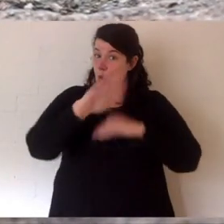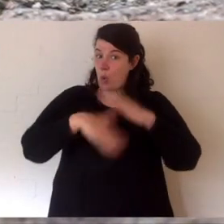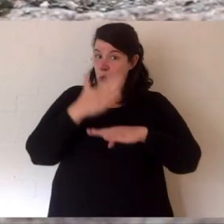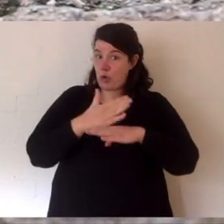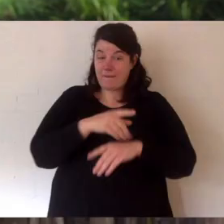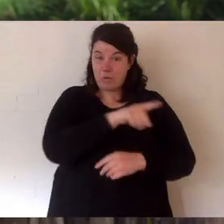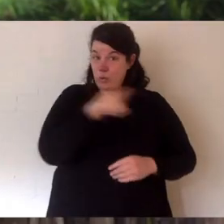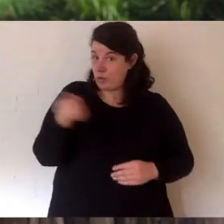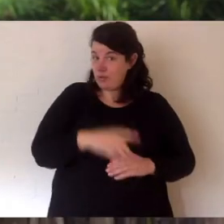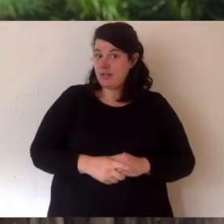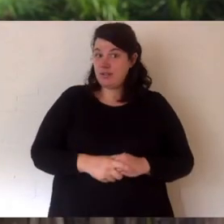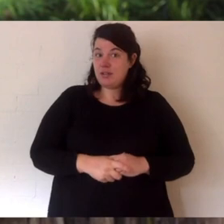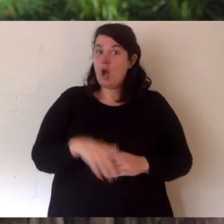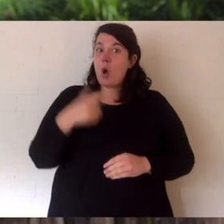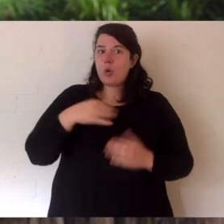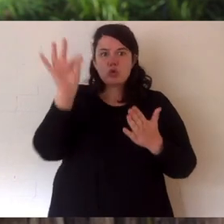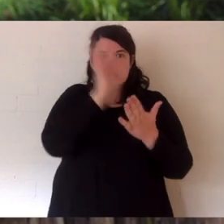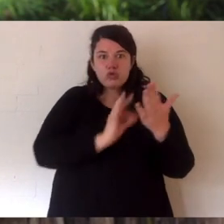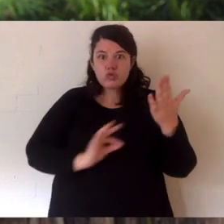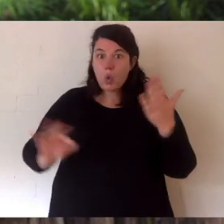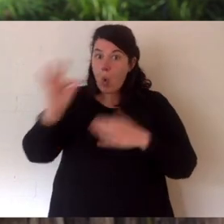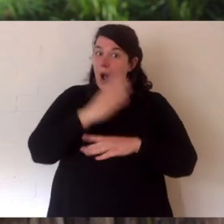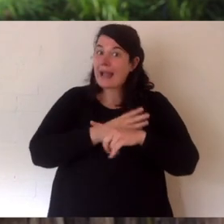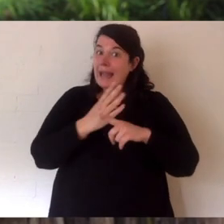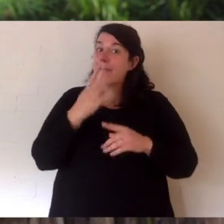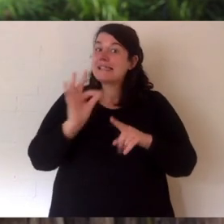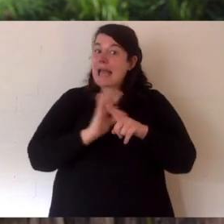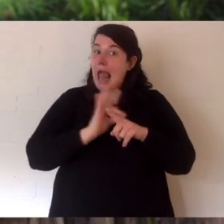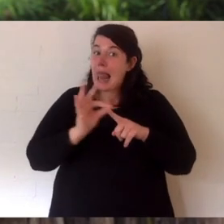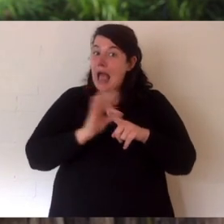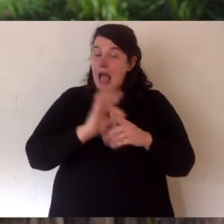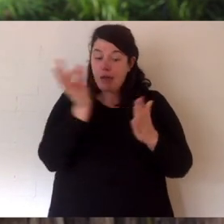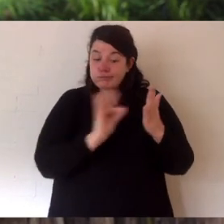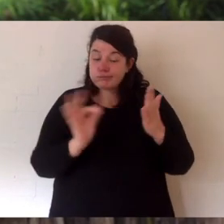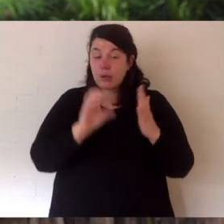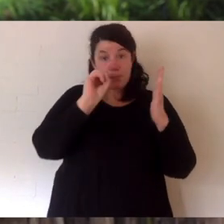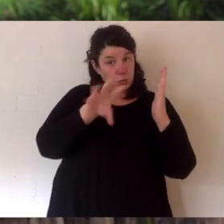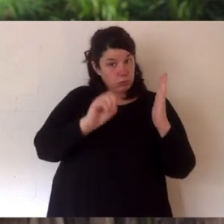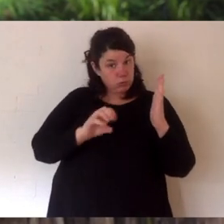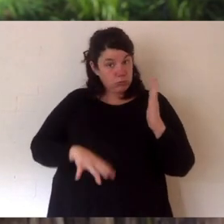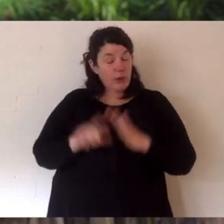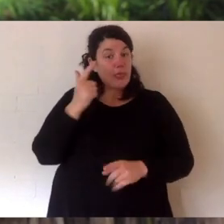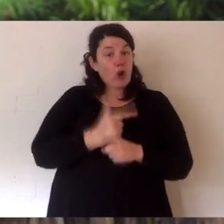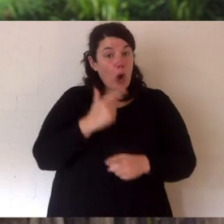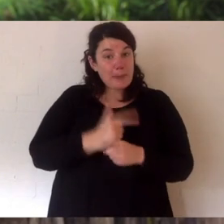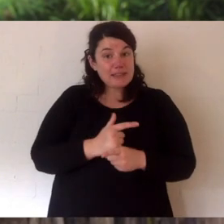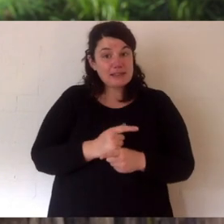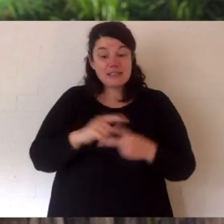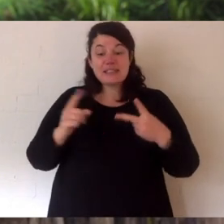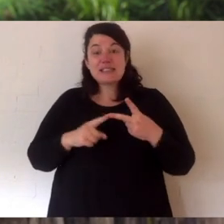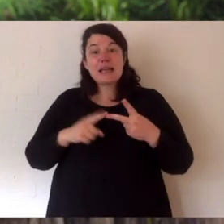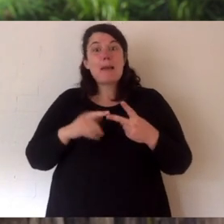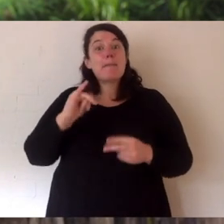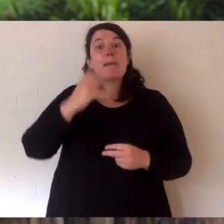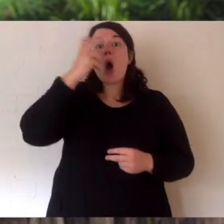they're hanging on. Two bits of homework. I'd like you to draw an echidna in colour, please. Send me that